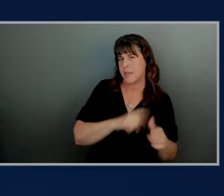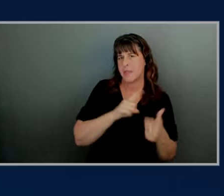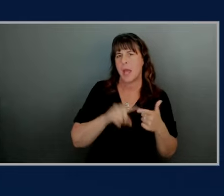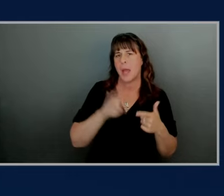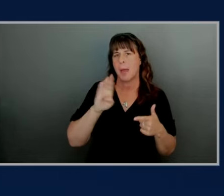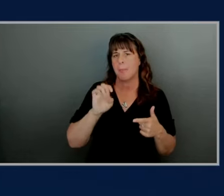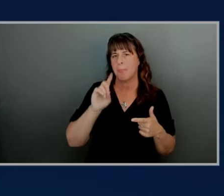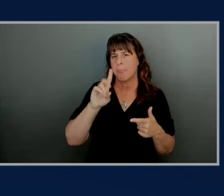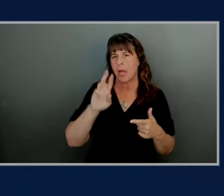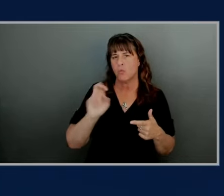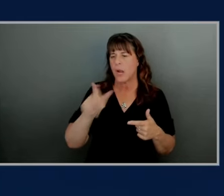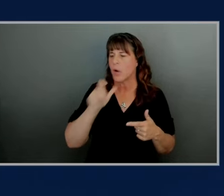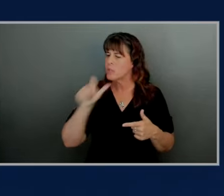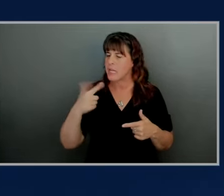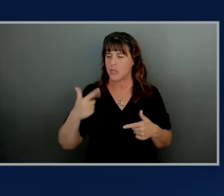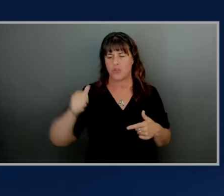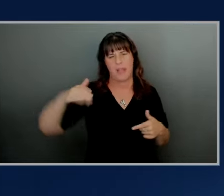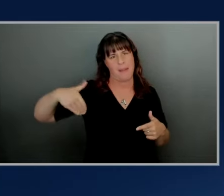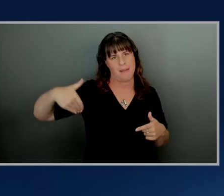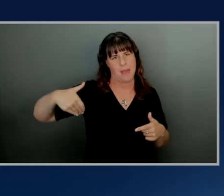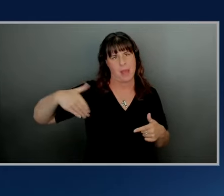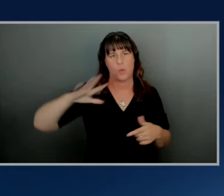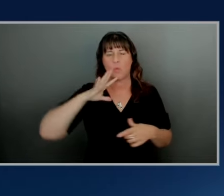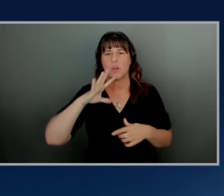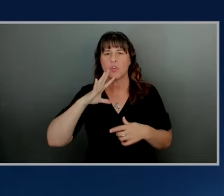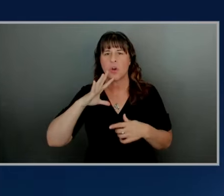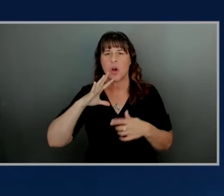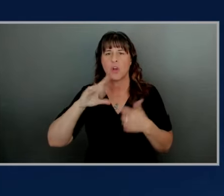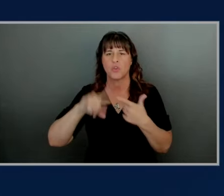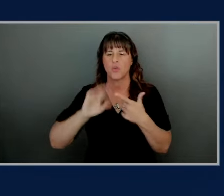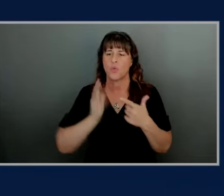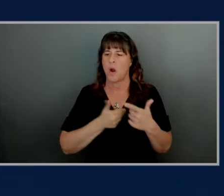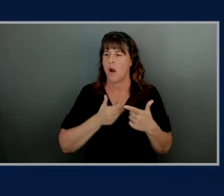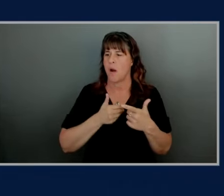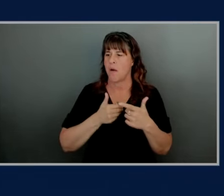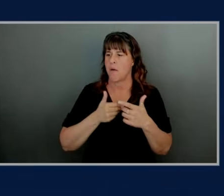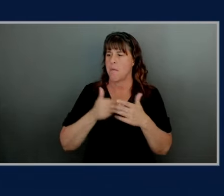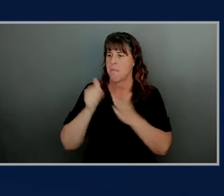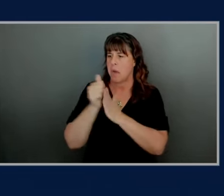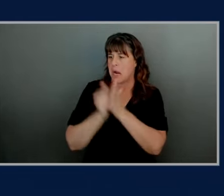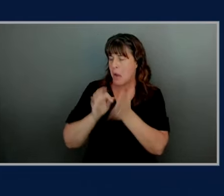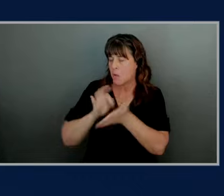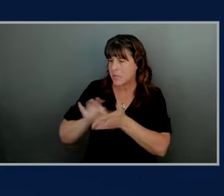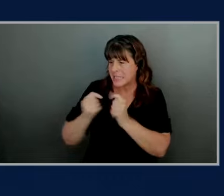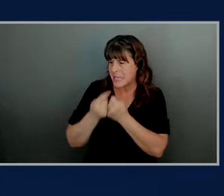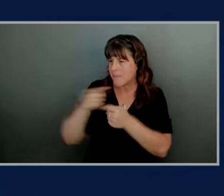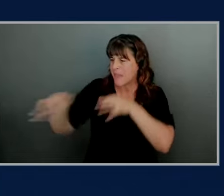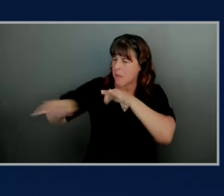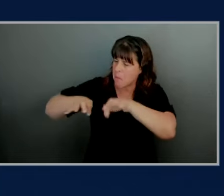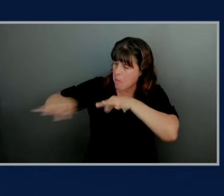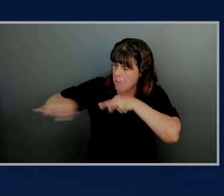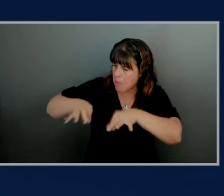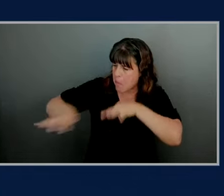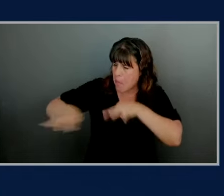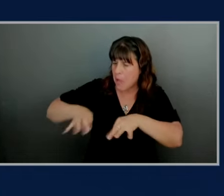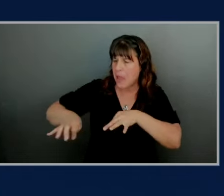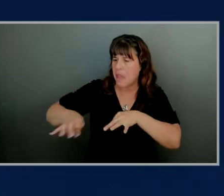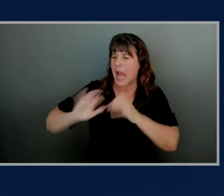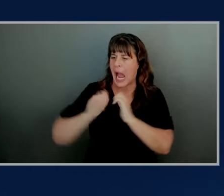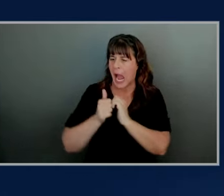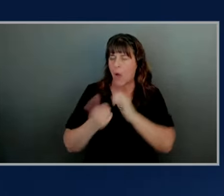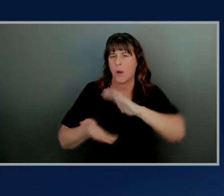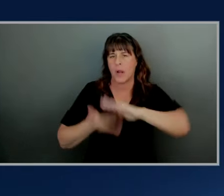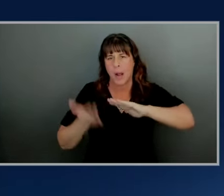was not GA yet you know we talked to our account team and when they explained sort of the interoperability of foundational